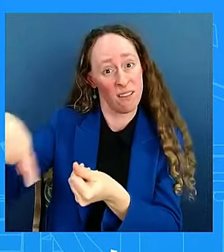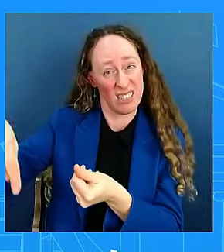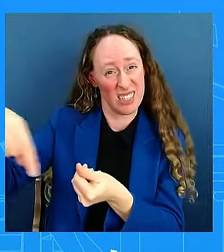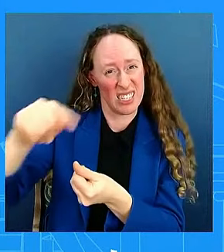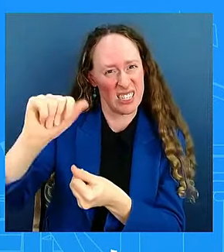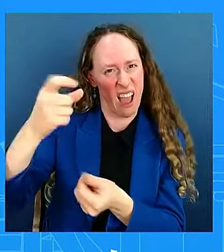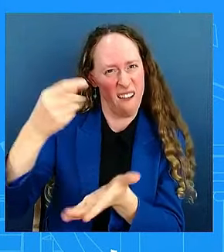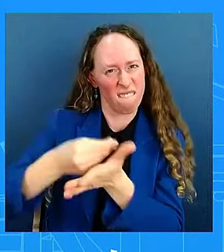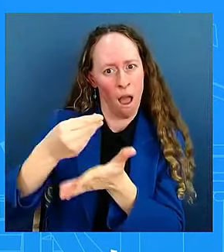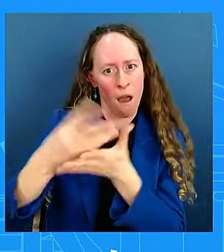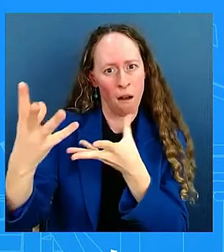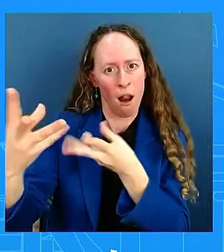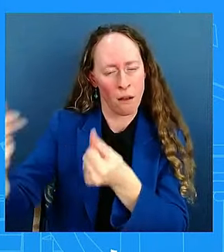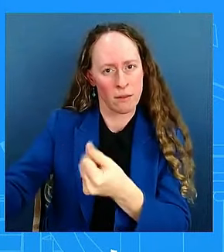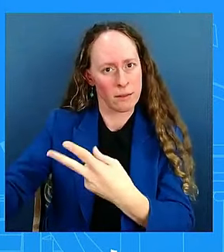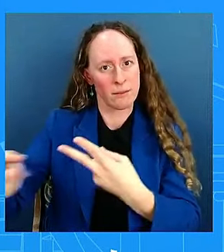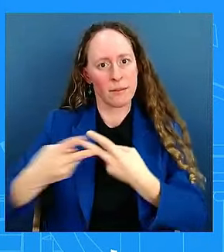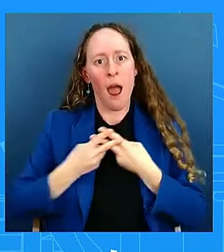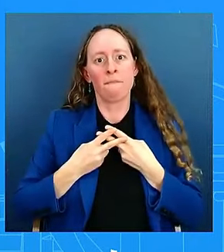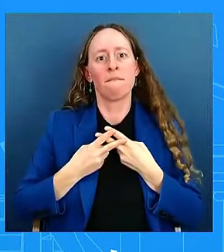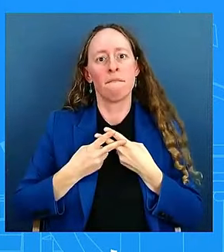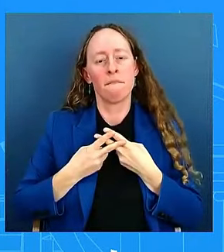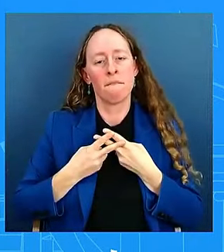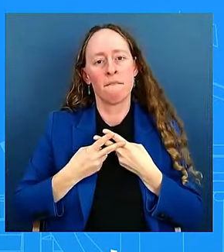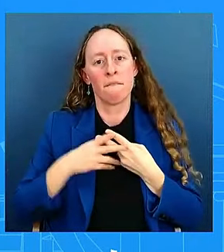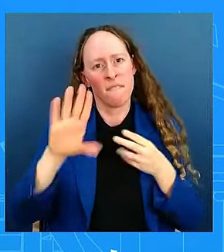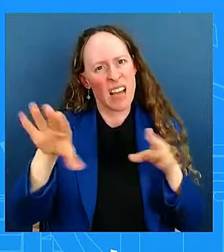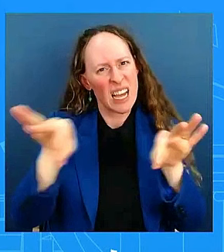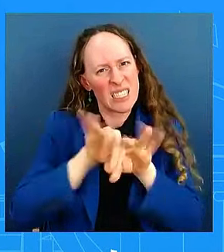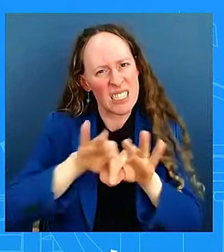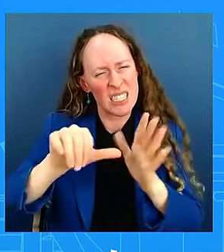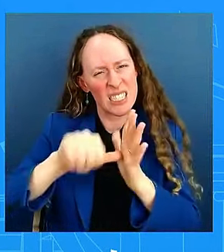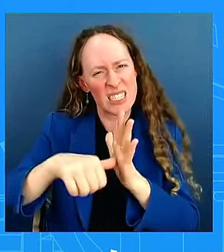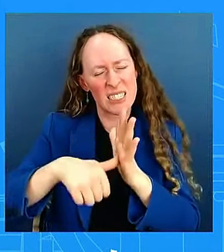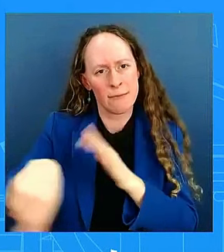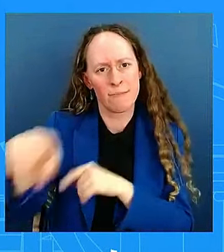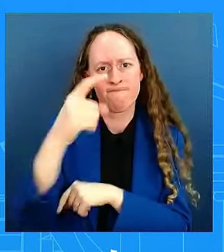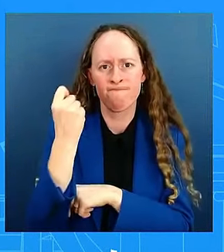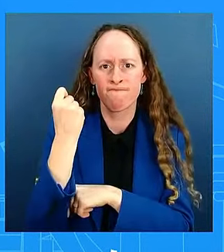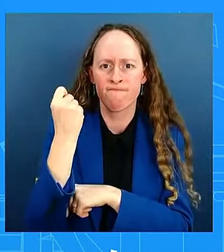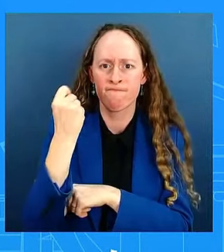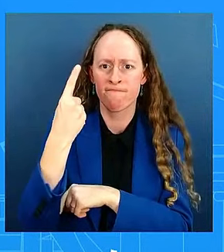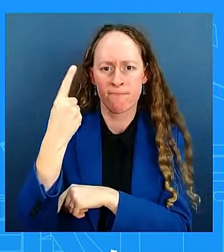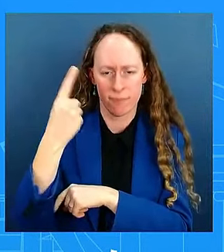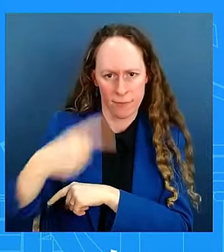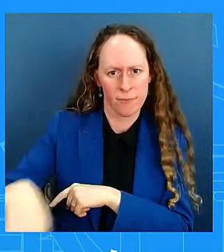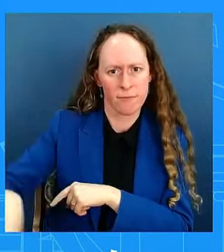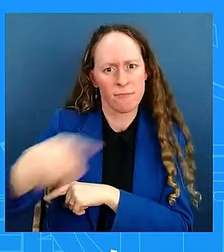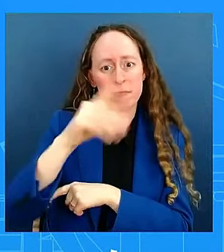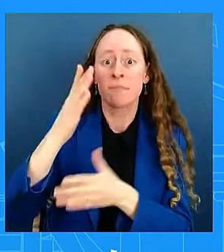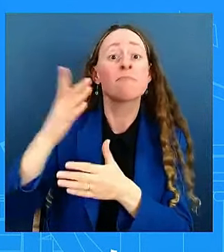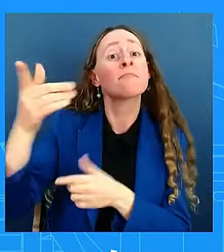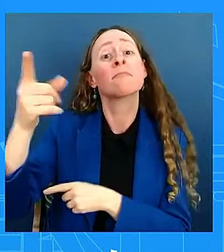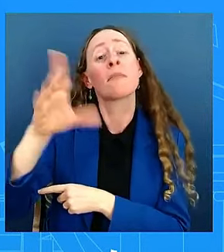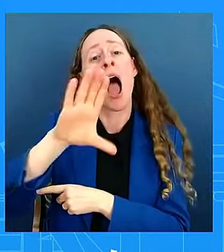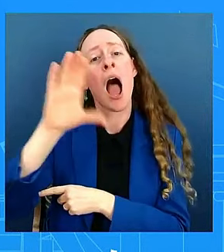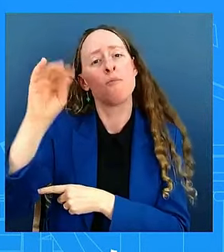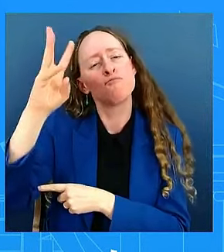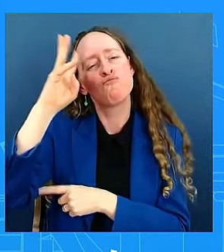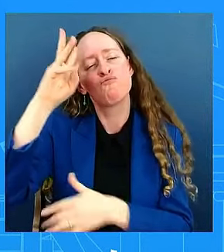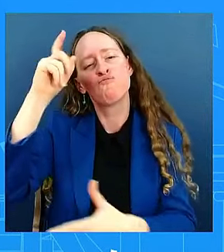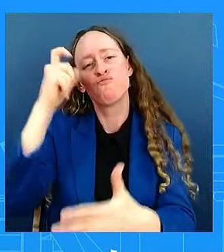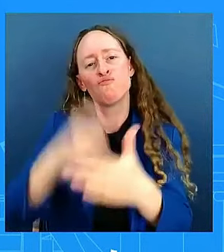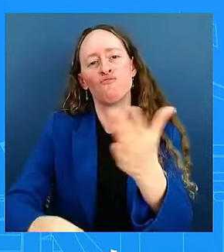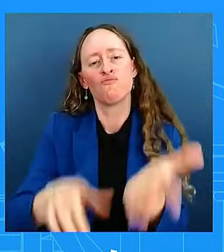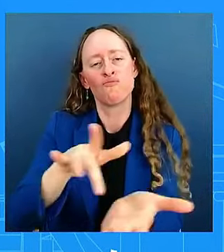That's important to note, because they don't have to pay the exorbitant and irrational prices that these companies are charging. The